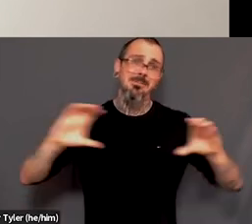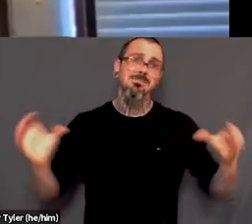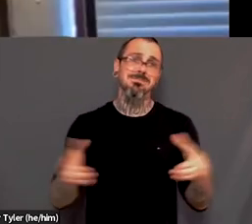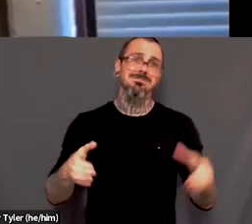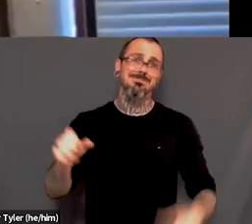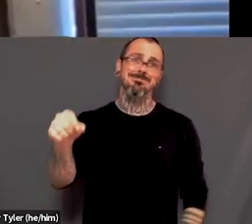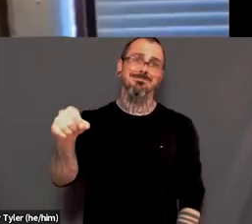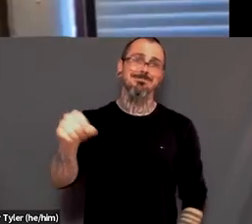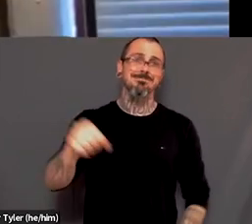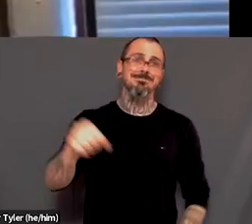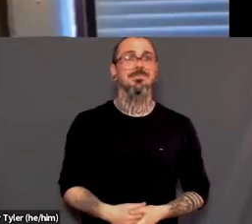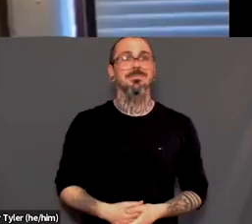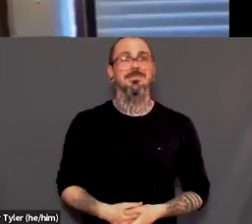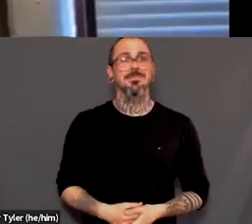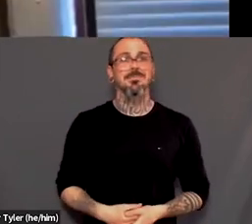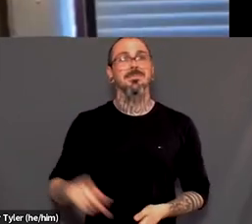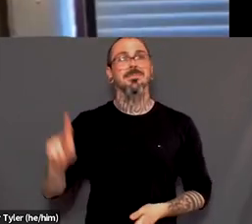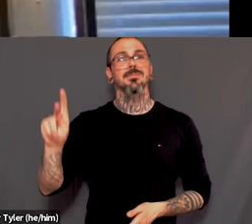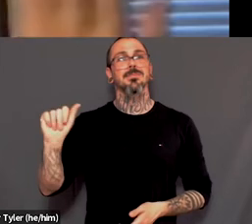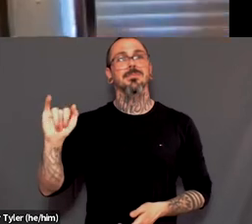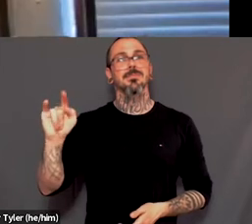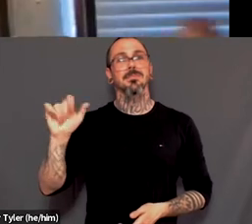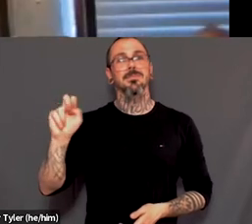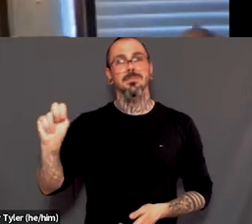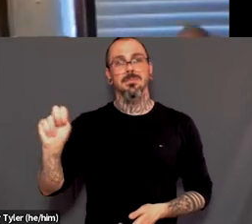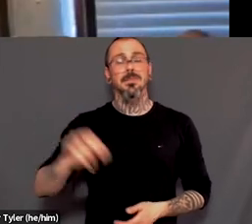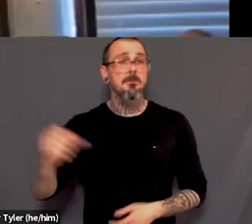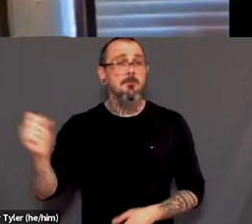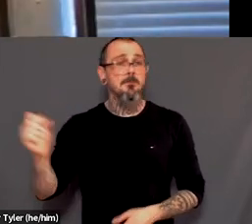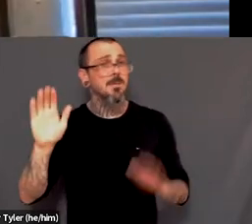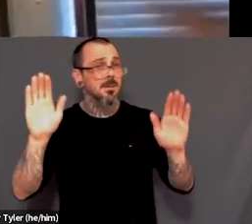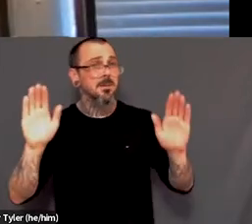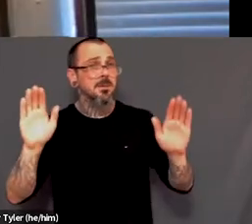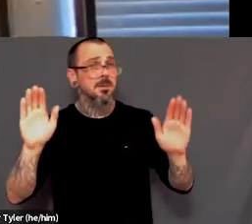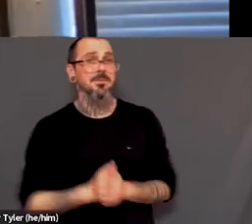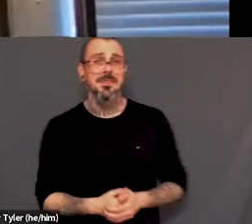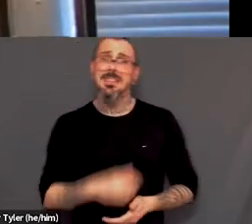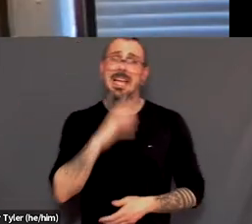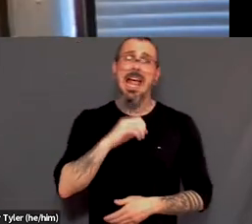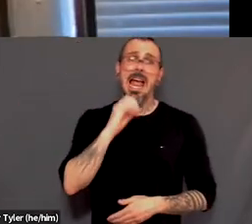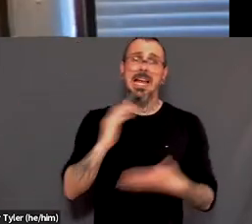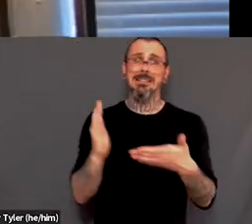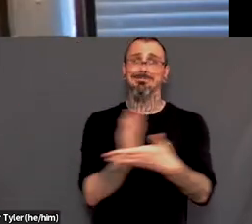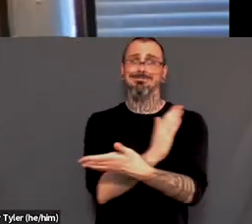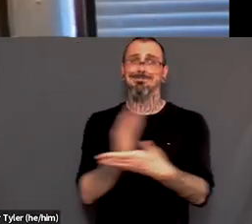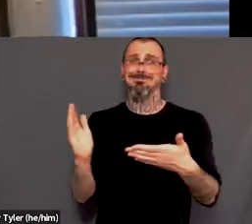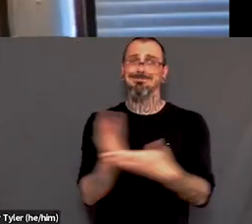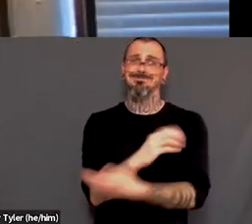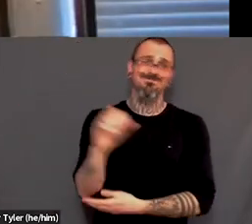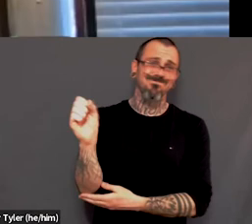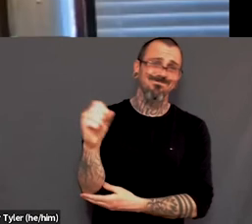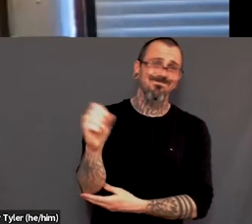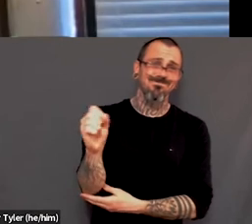Yeah, I think it's, that's great. Like the, all the across ages, because I feel like there's so much